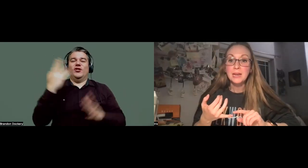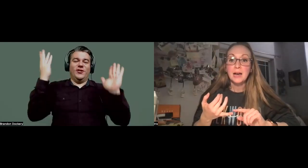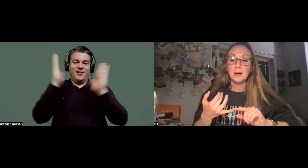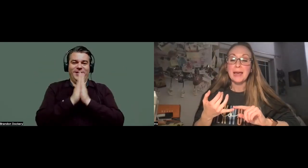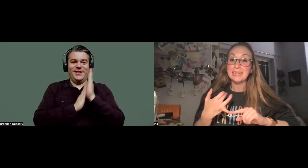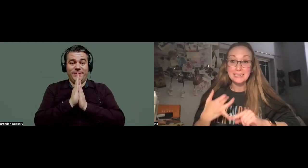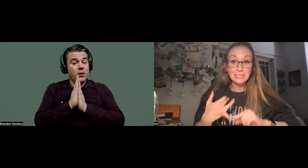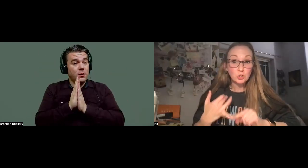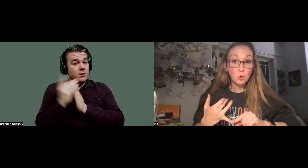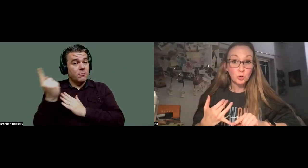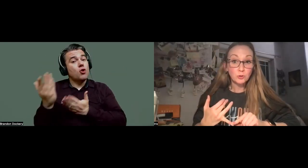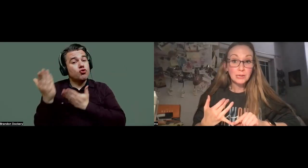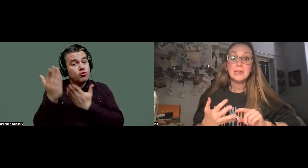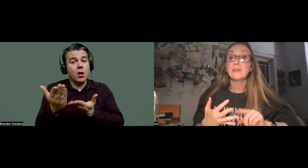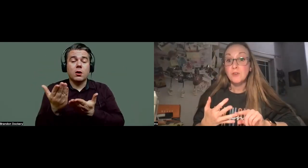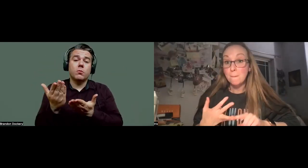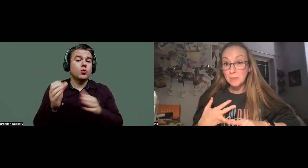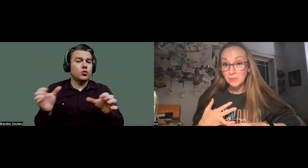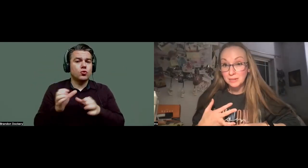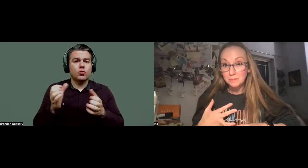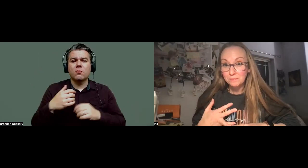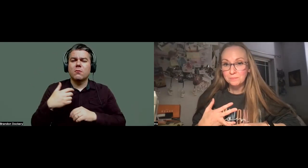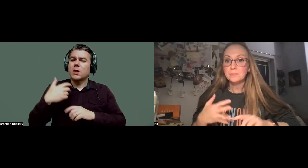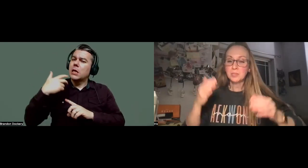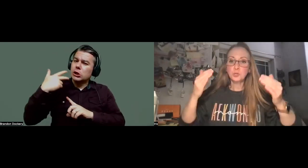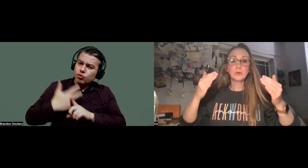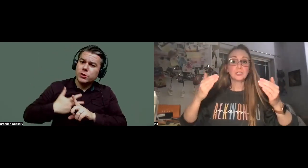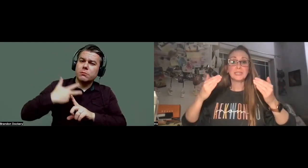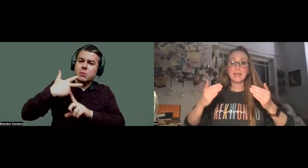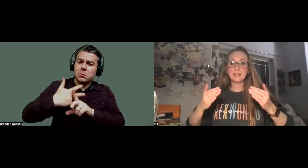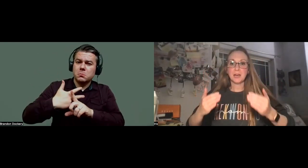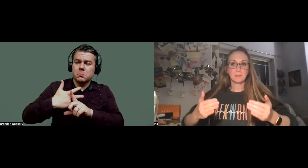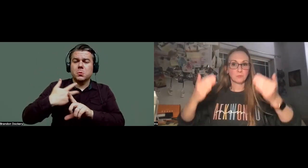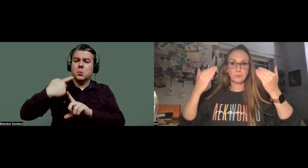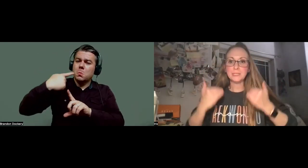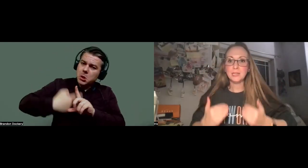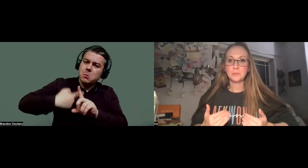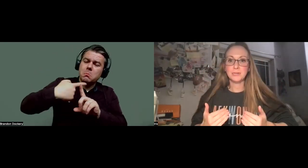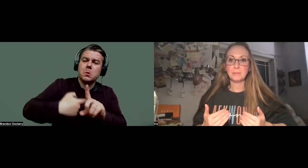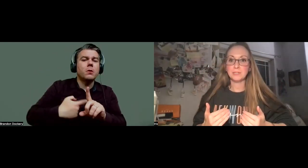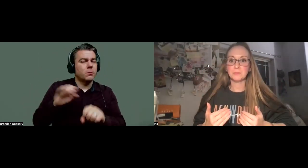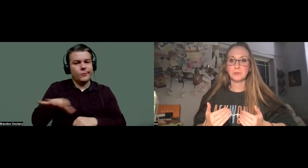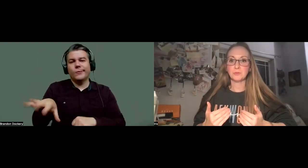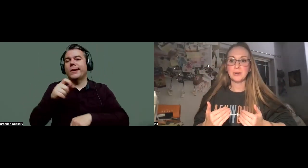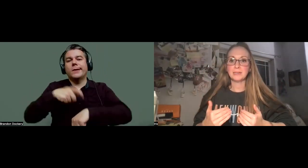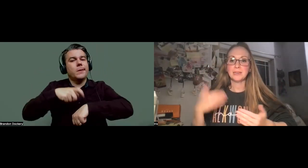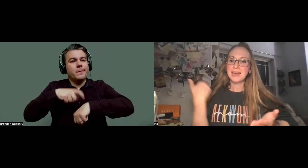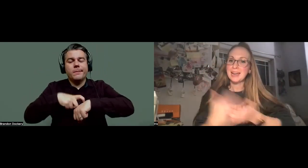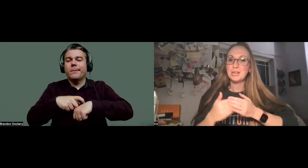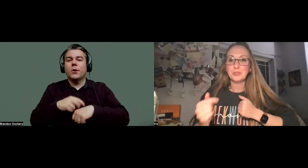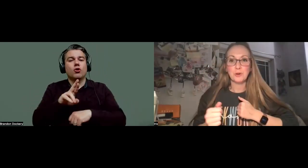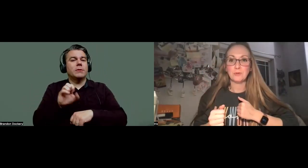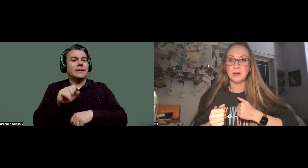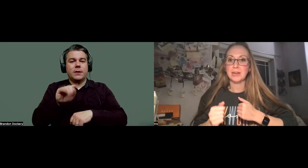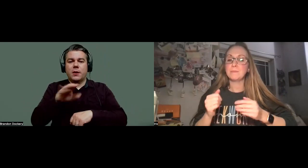doing at least quarterly, if not monthly. You can just take that time, reset your metabolism in three days